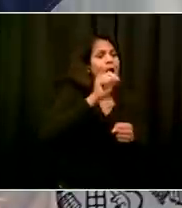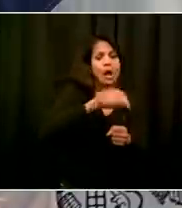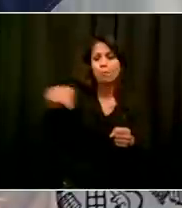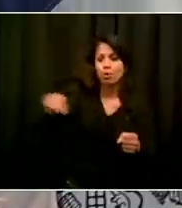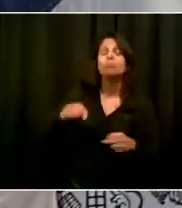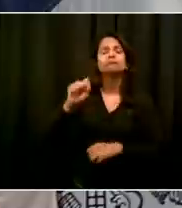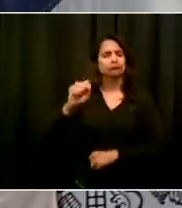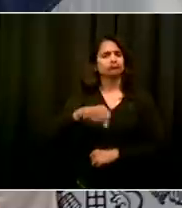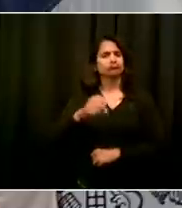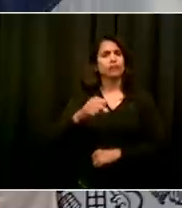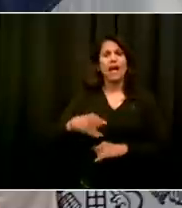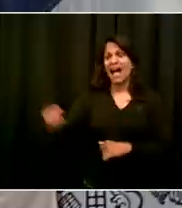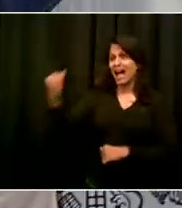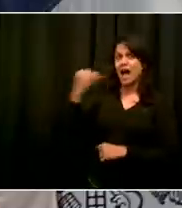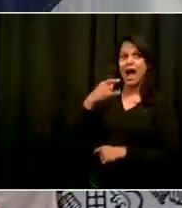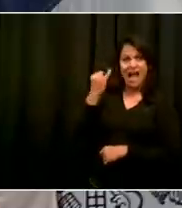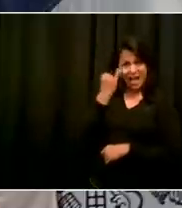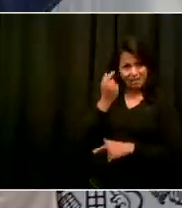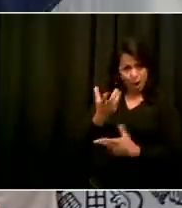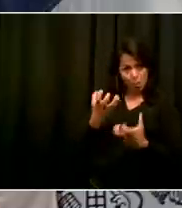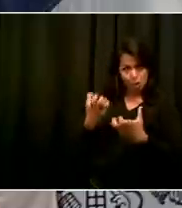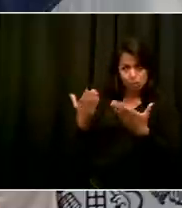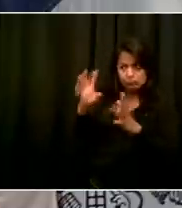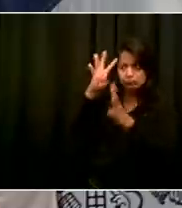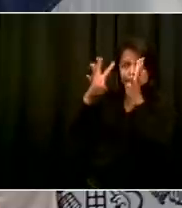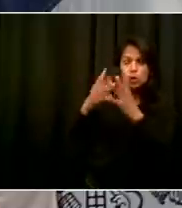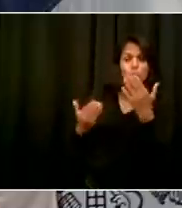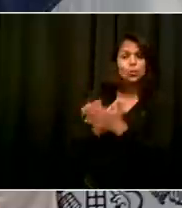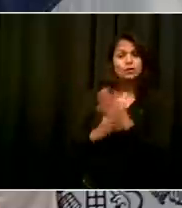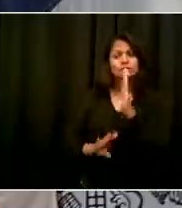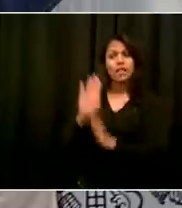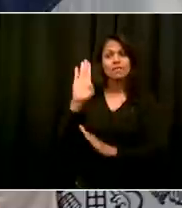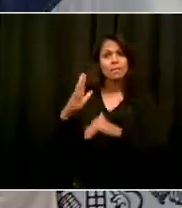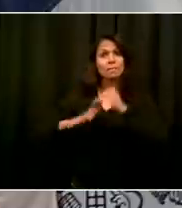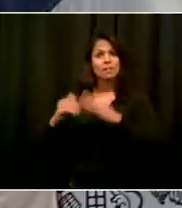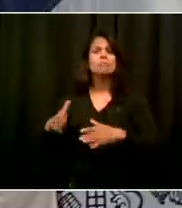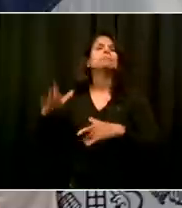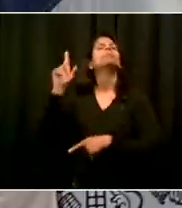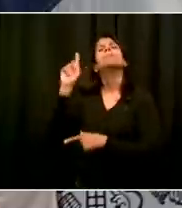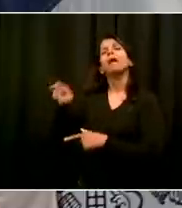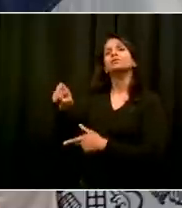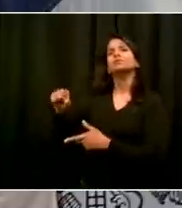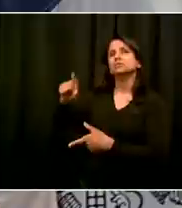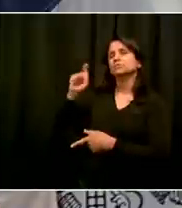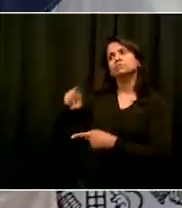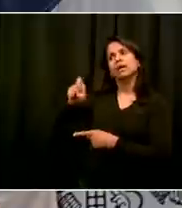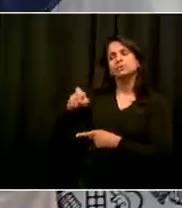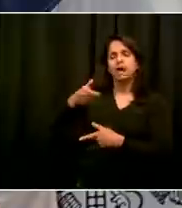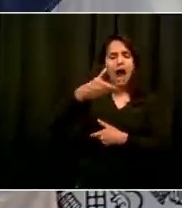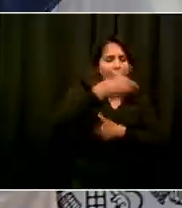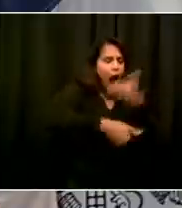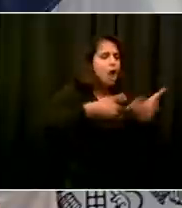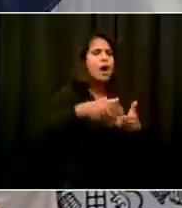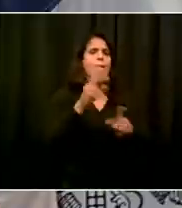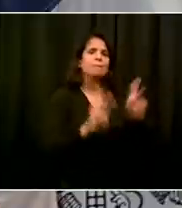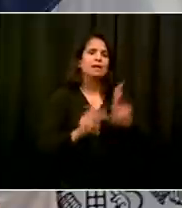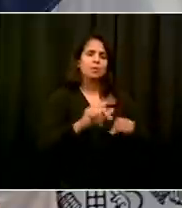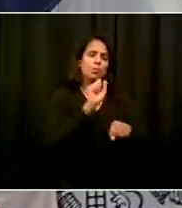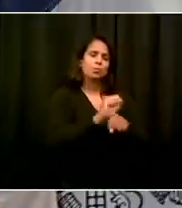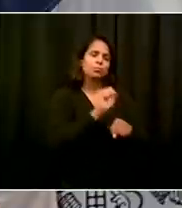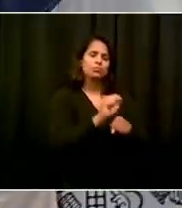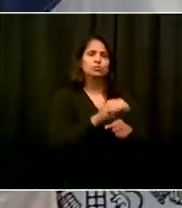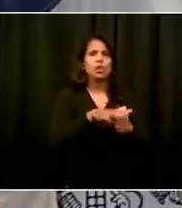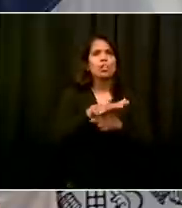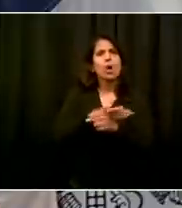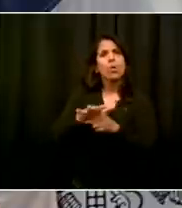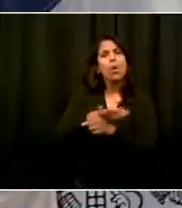voluntarily. If the legislation we want to pass in Albany passes, it can become a requirement of development. So for everyone out there who thinks